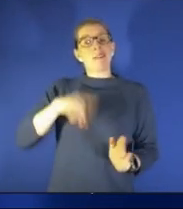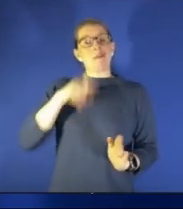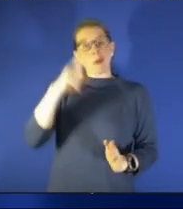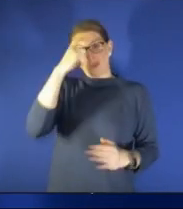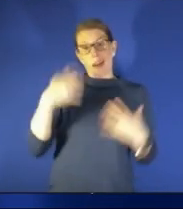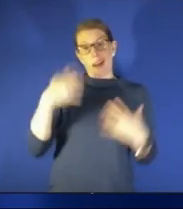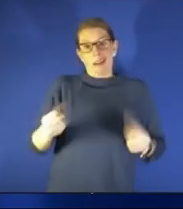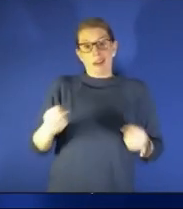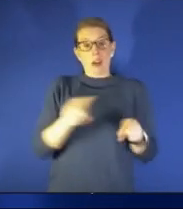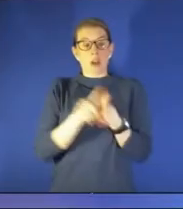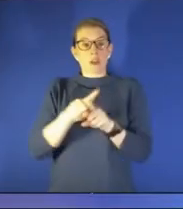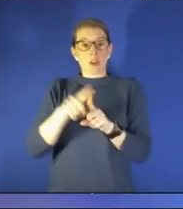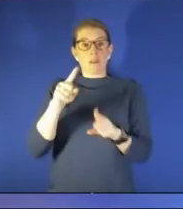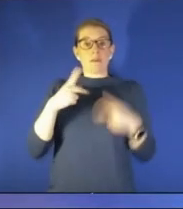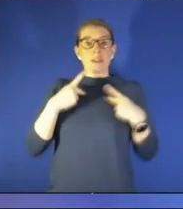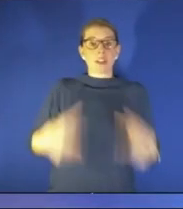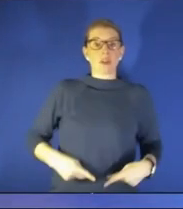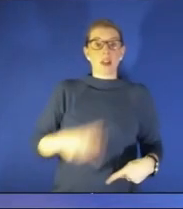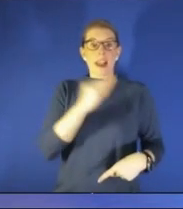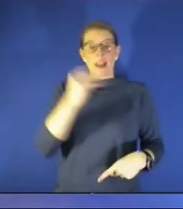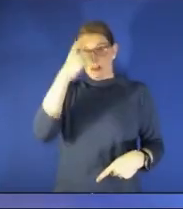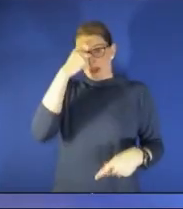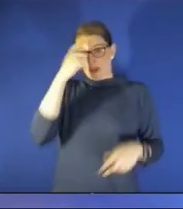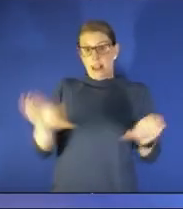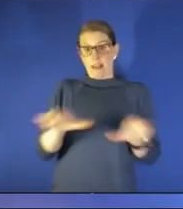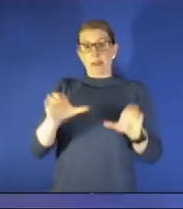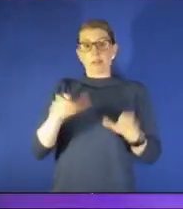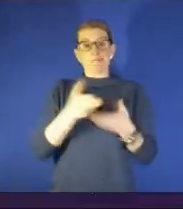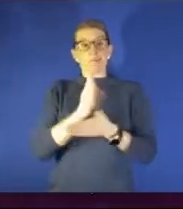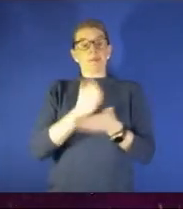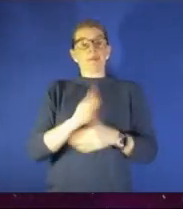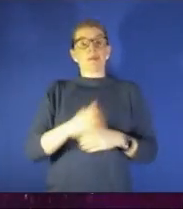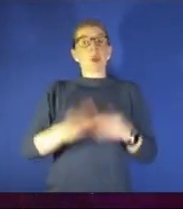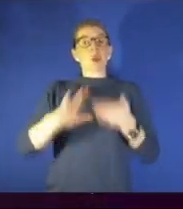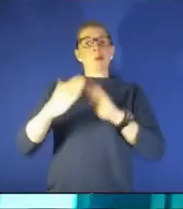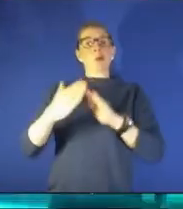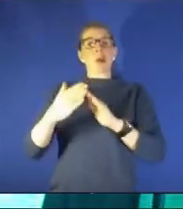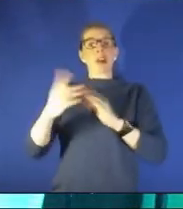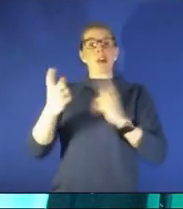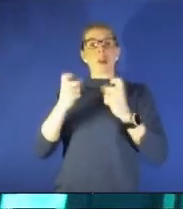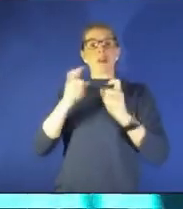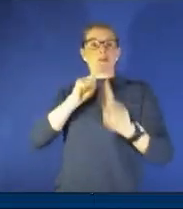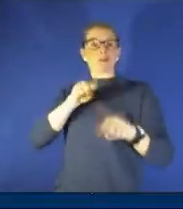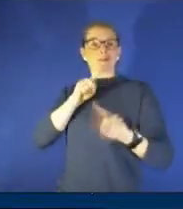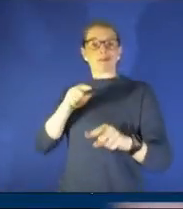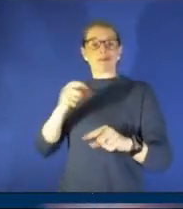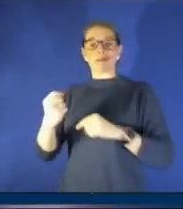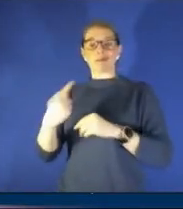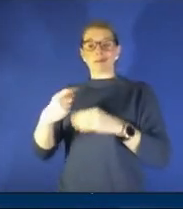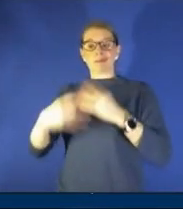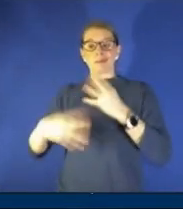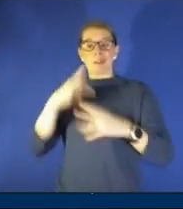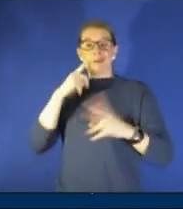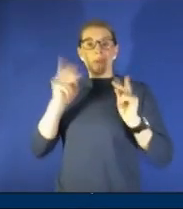activity all right i'm going to get to some community questions because they are coming in for our folks here today